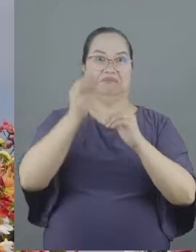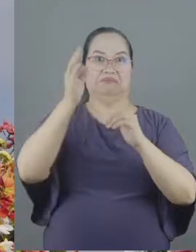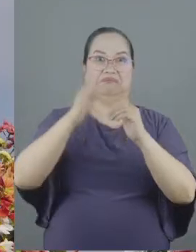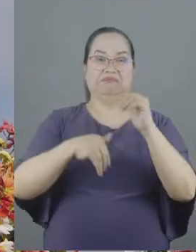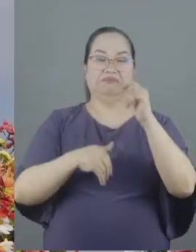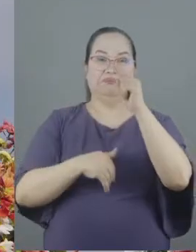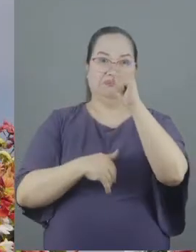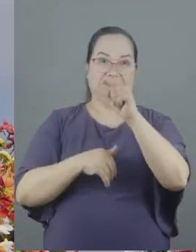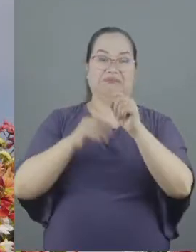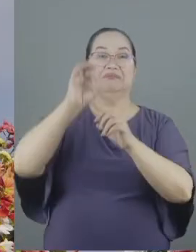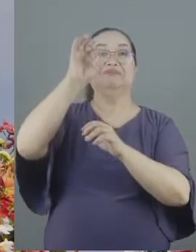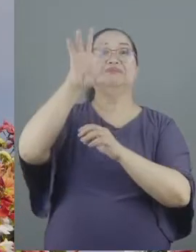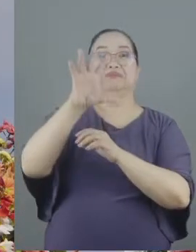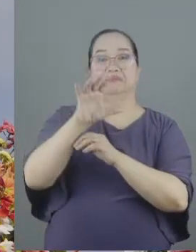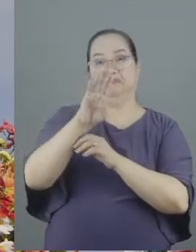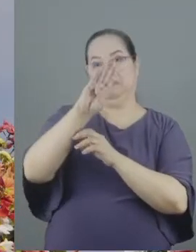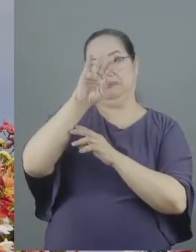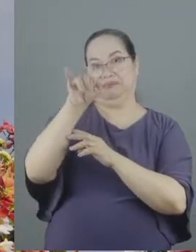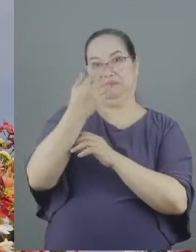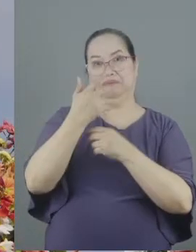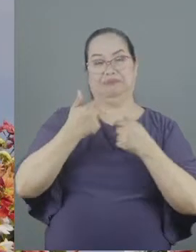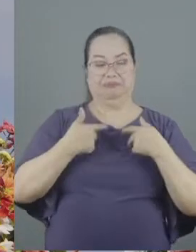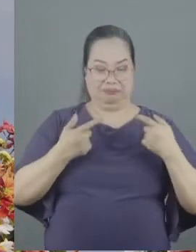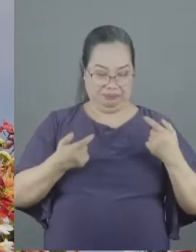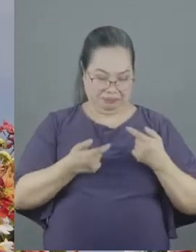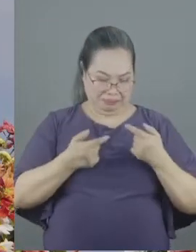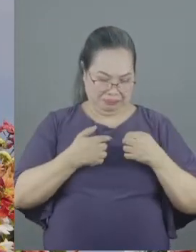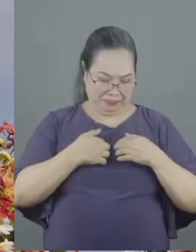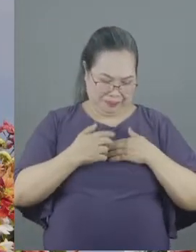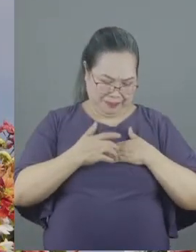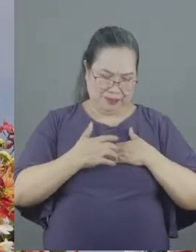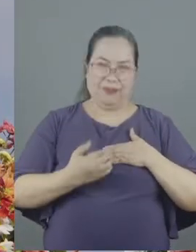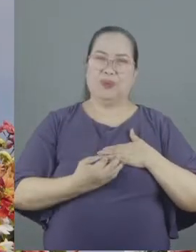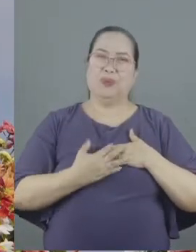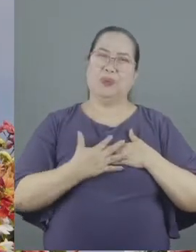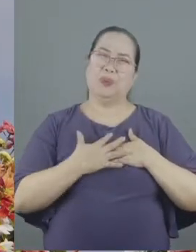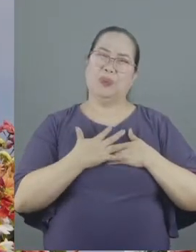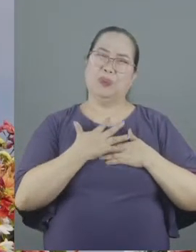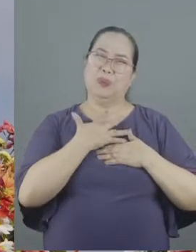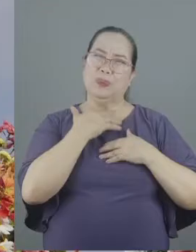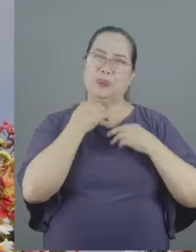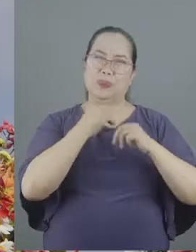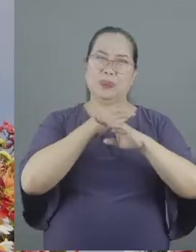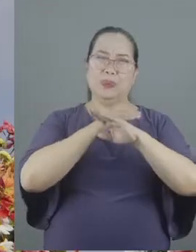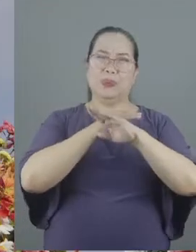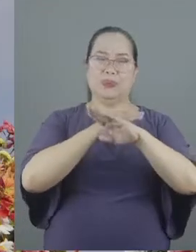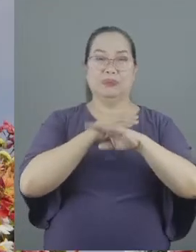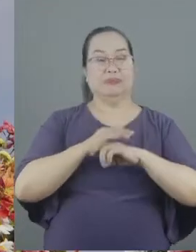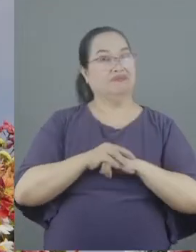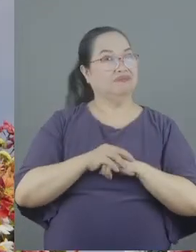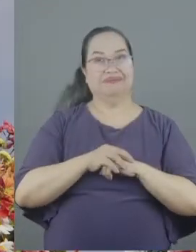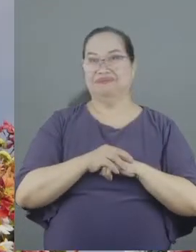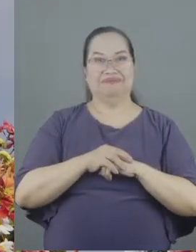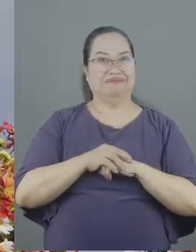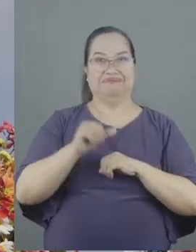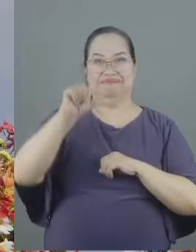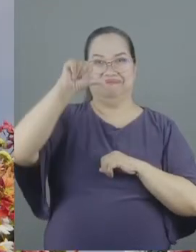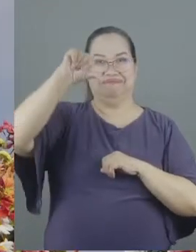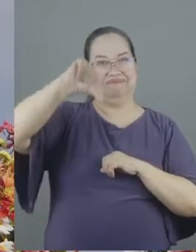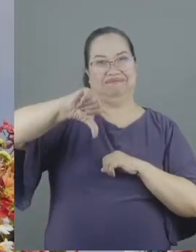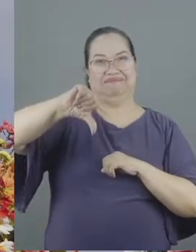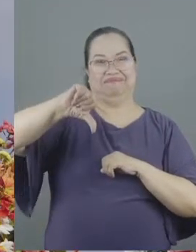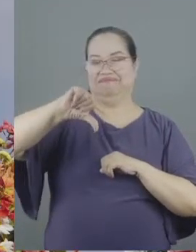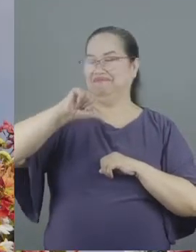sometimes we commit sin that creeps up on us because we think we're strong against it but no nobody's that